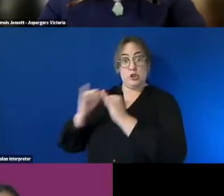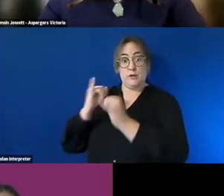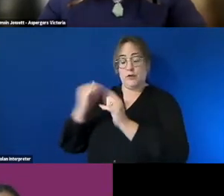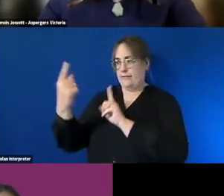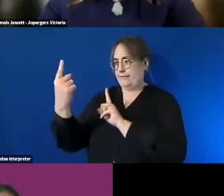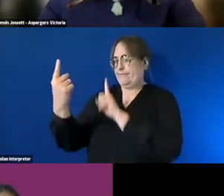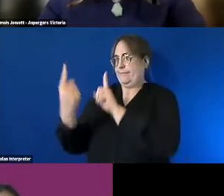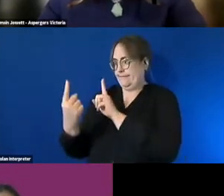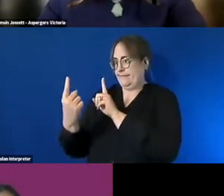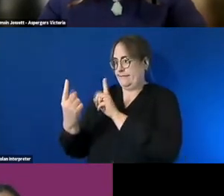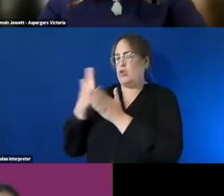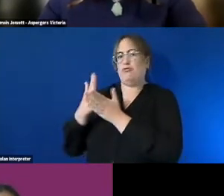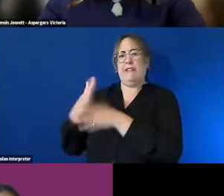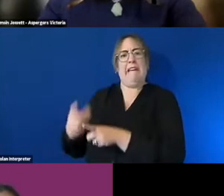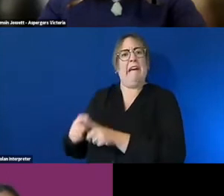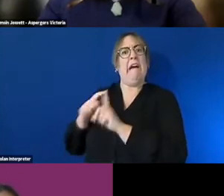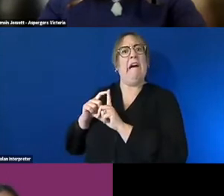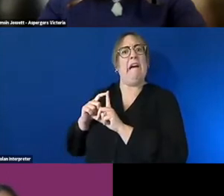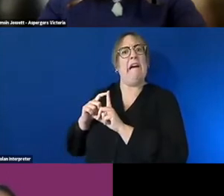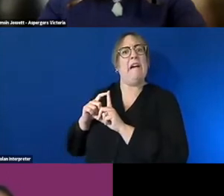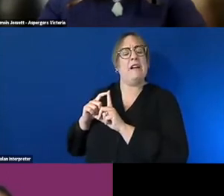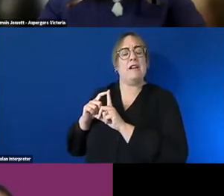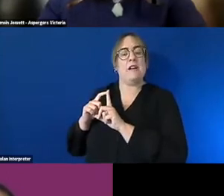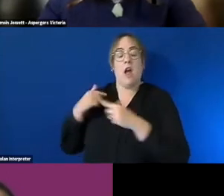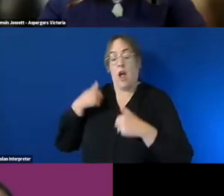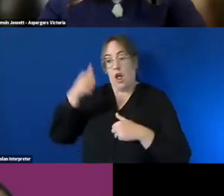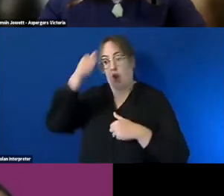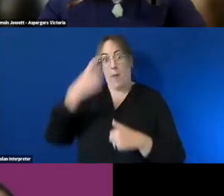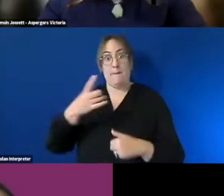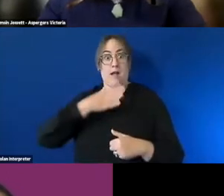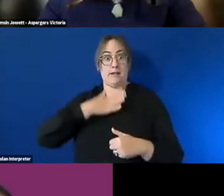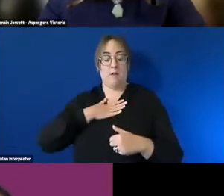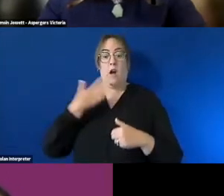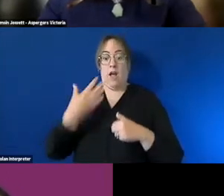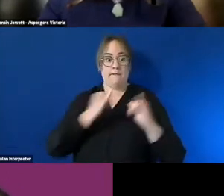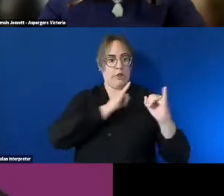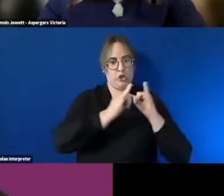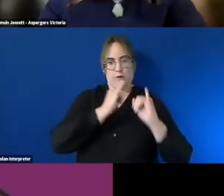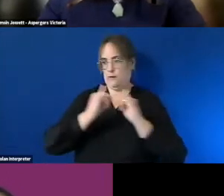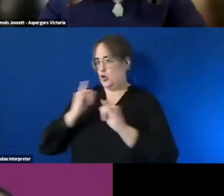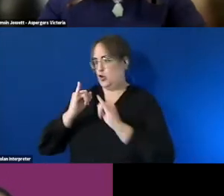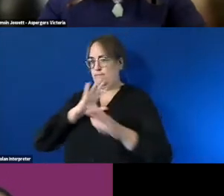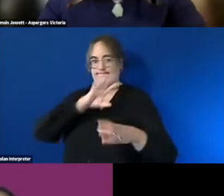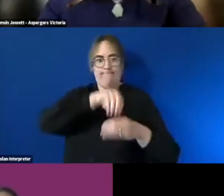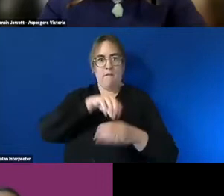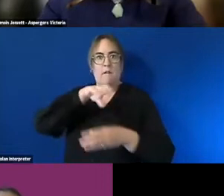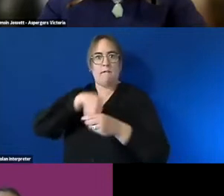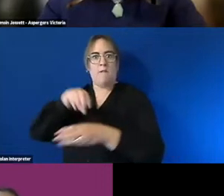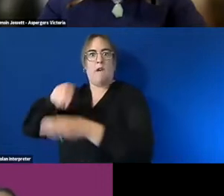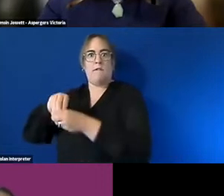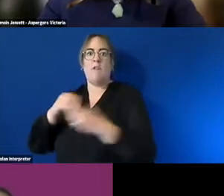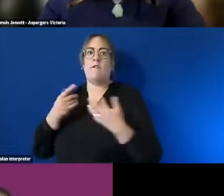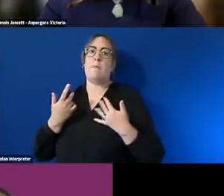for that happening um i think over the years i've done many interviews myself and been involved in the interview process and